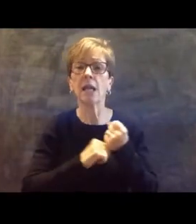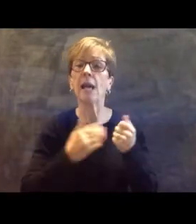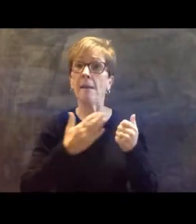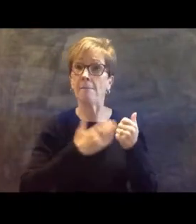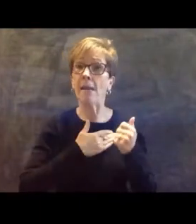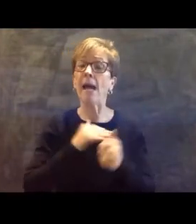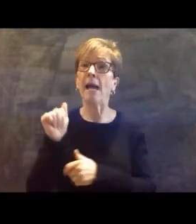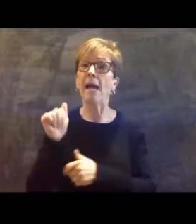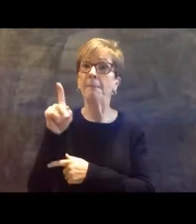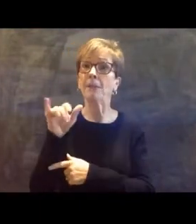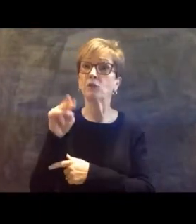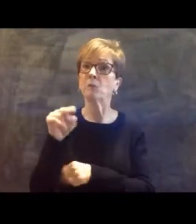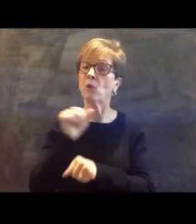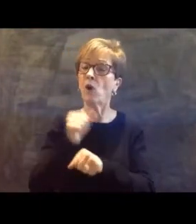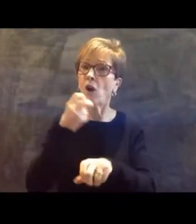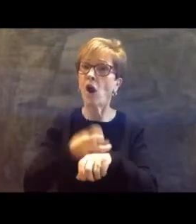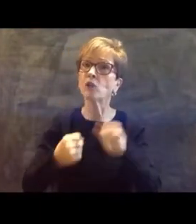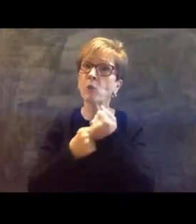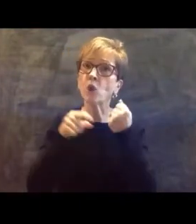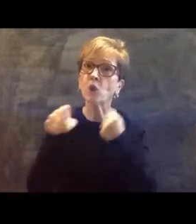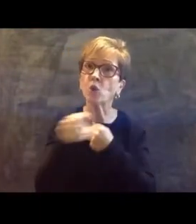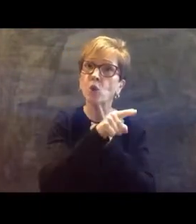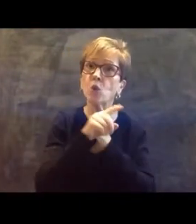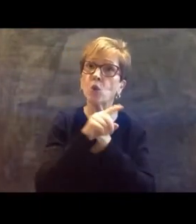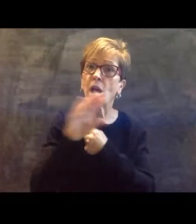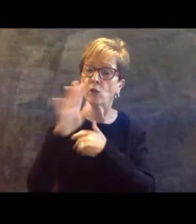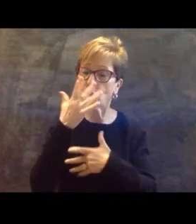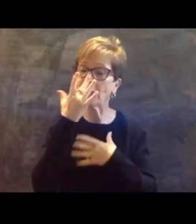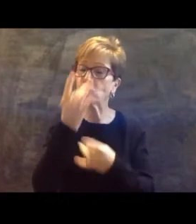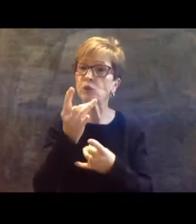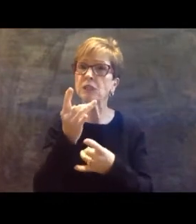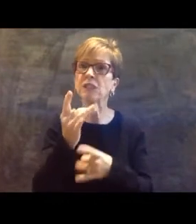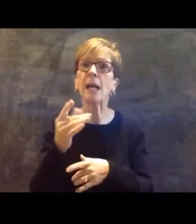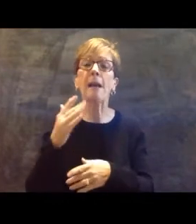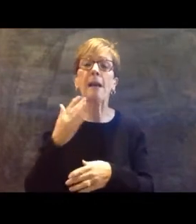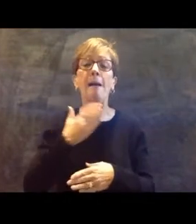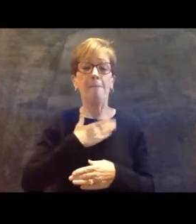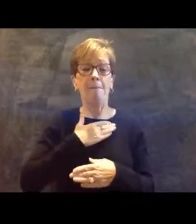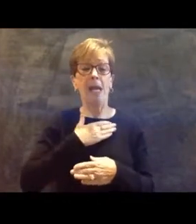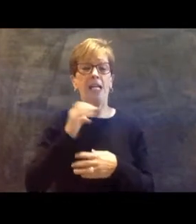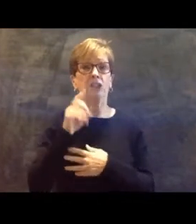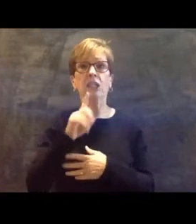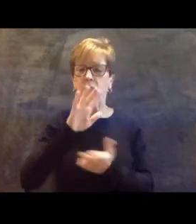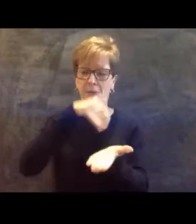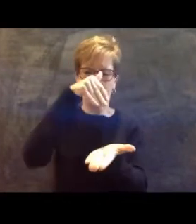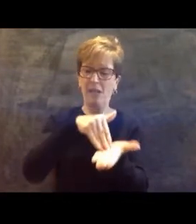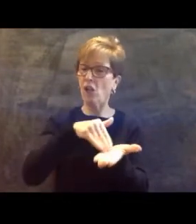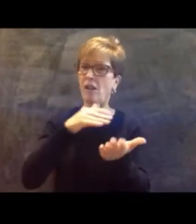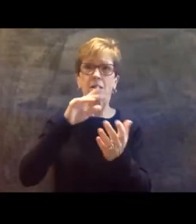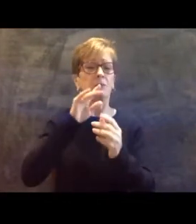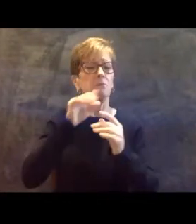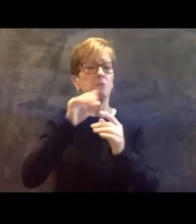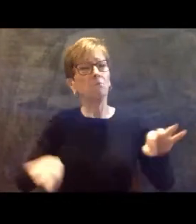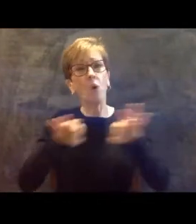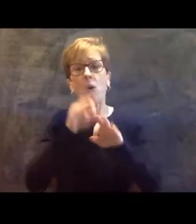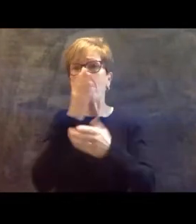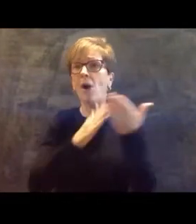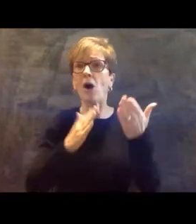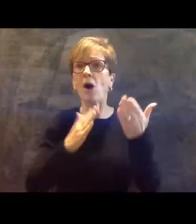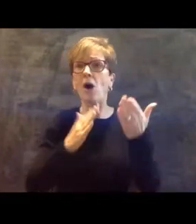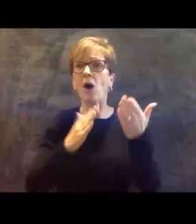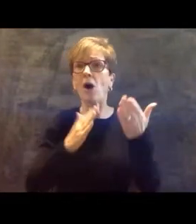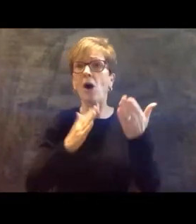and your interests. Education is central to my Better Kentucky Budget proposal, which unveiled last month. It includes $1,000